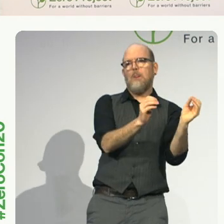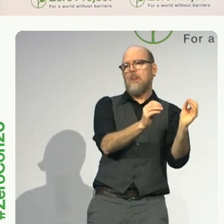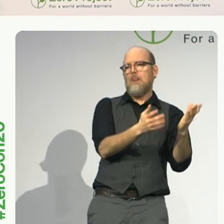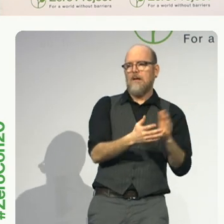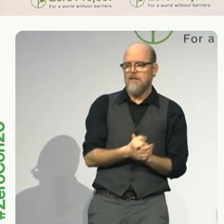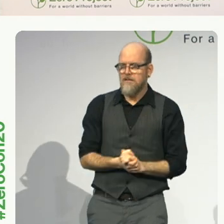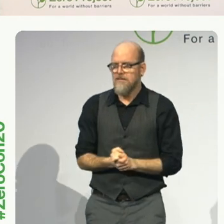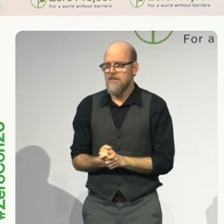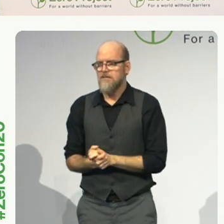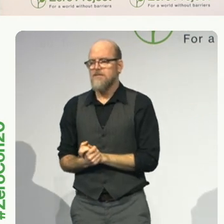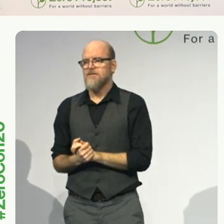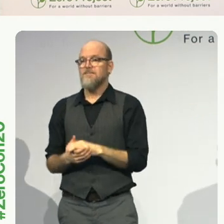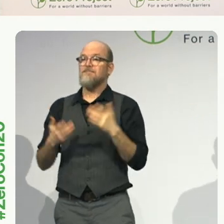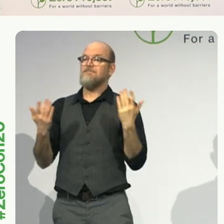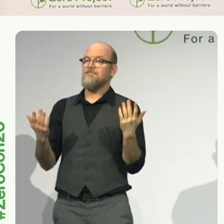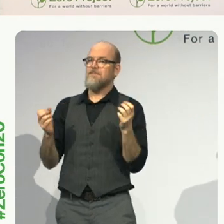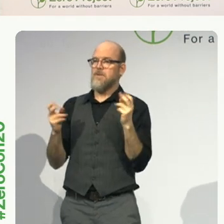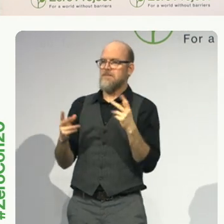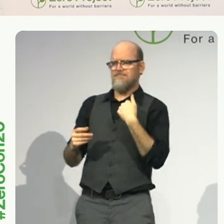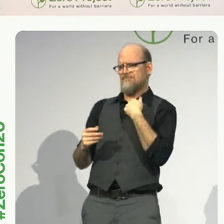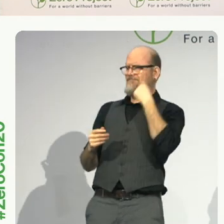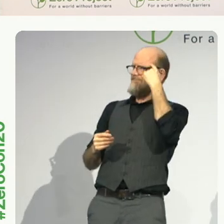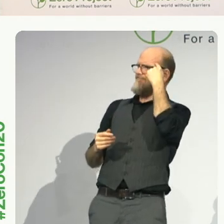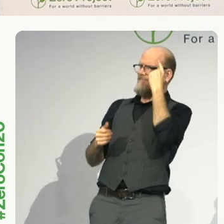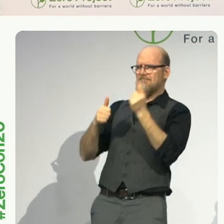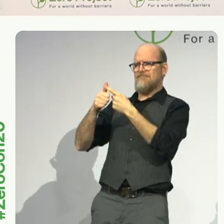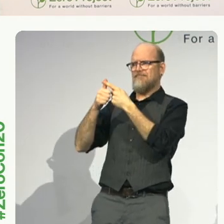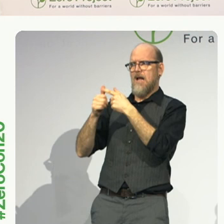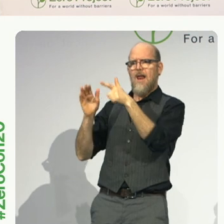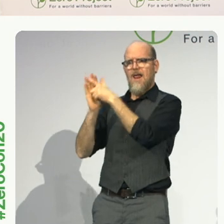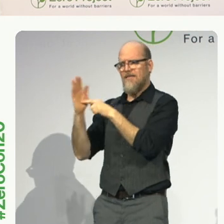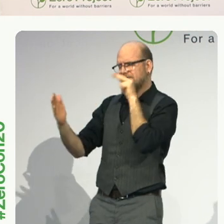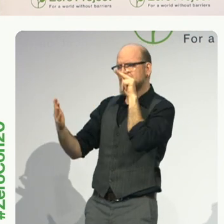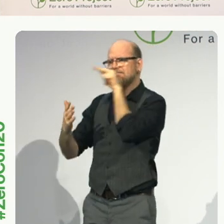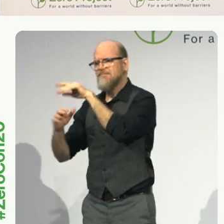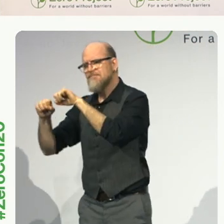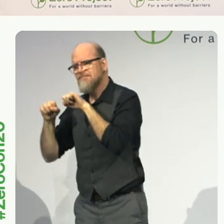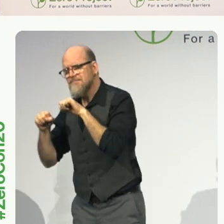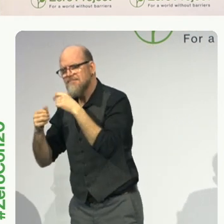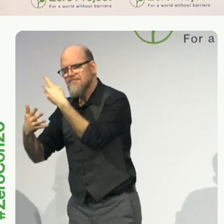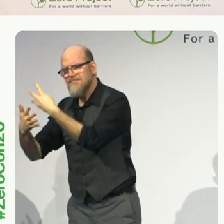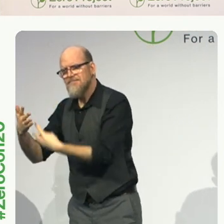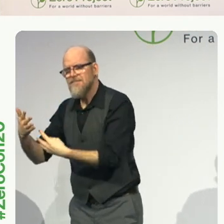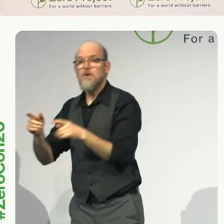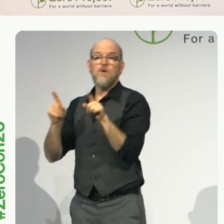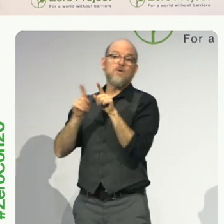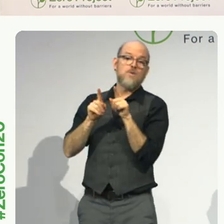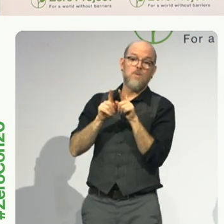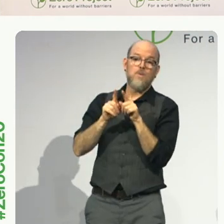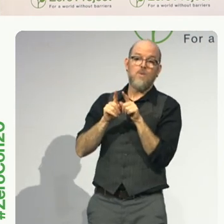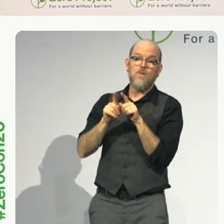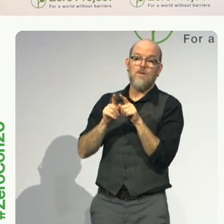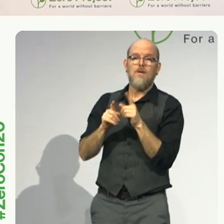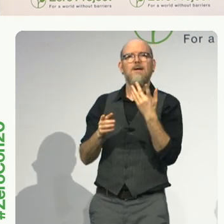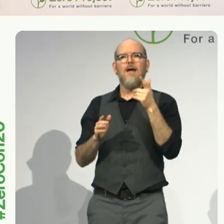We look not only at laws, which are the day-to-day implementation, but at constitutions. Why do constitutions matter?